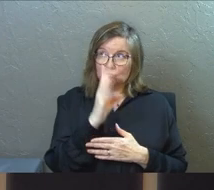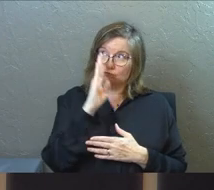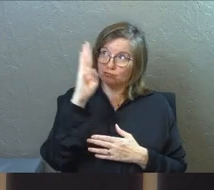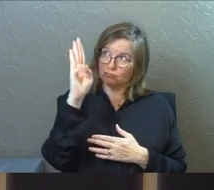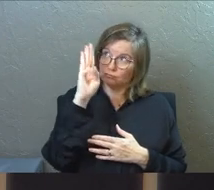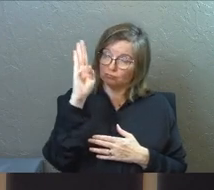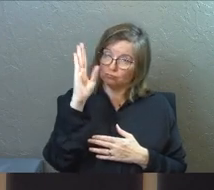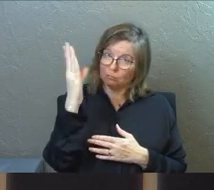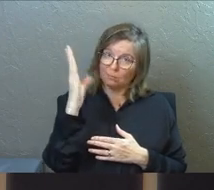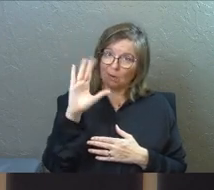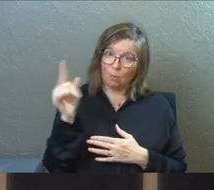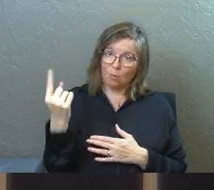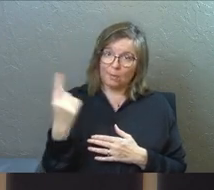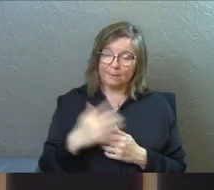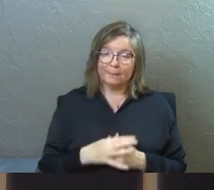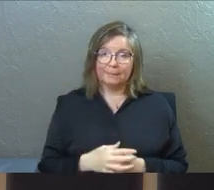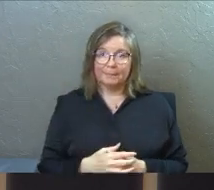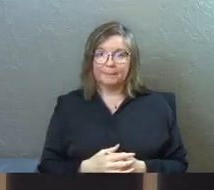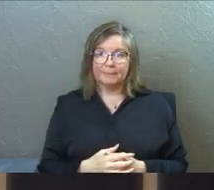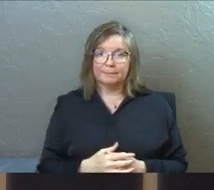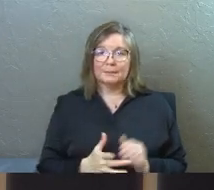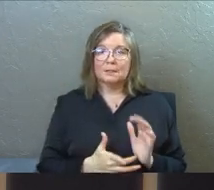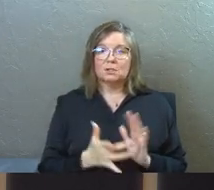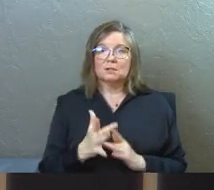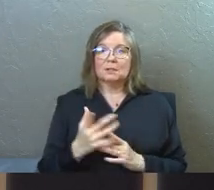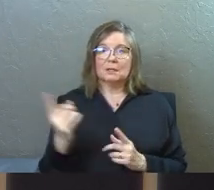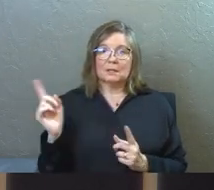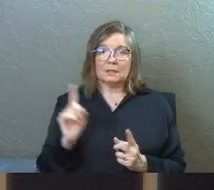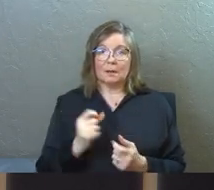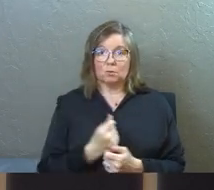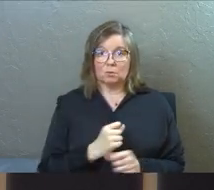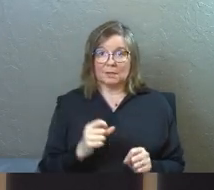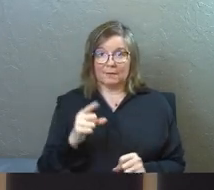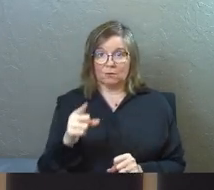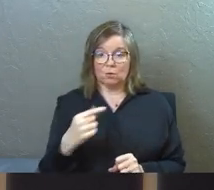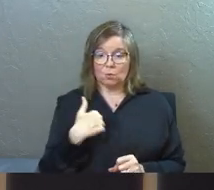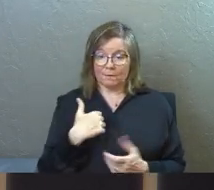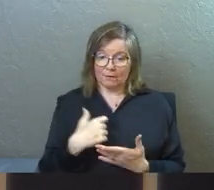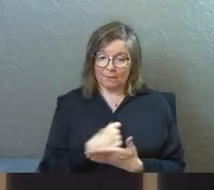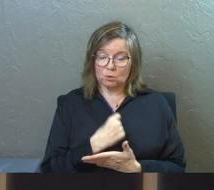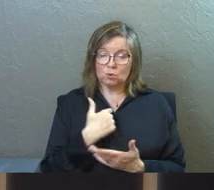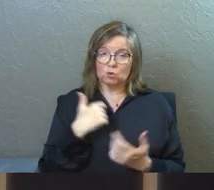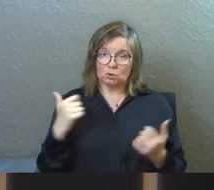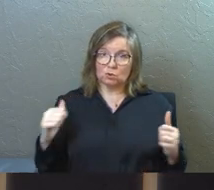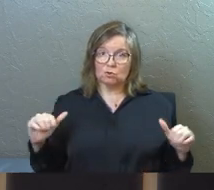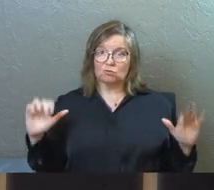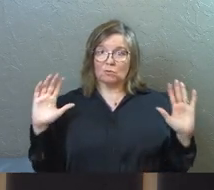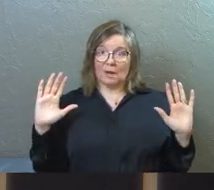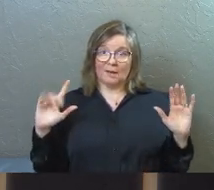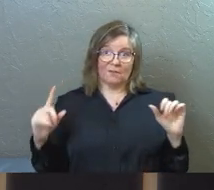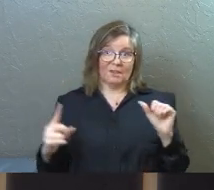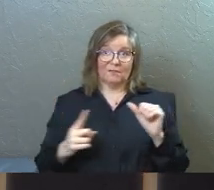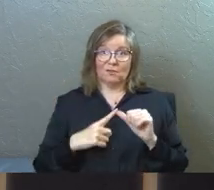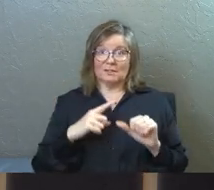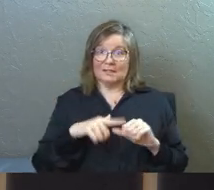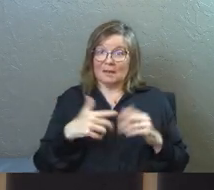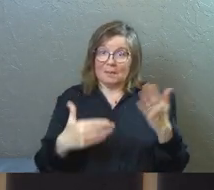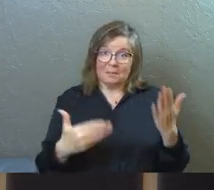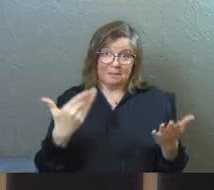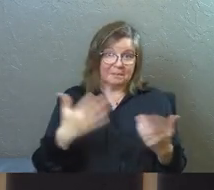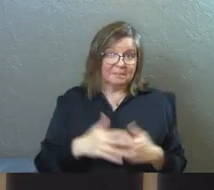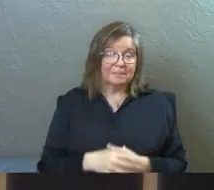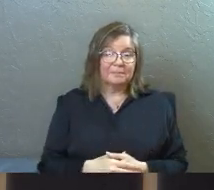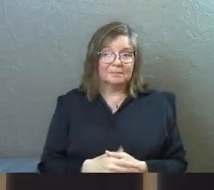and almighty God, and Jesus has come to save you, and you have an opportunity to surrender maybe for the very first time.